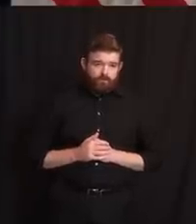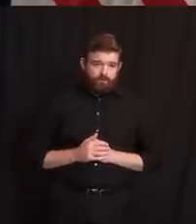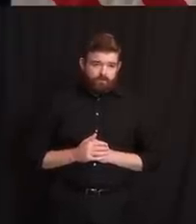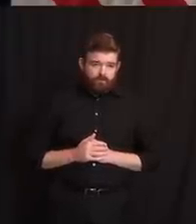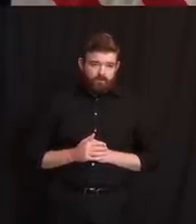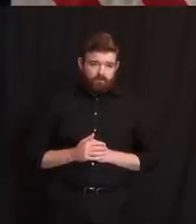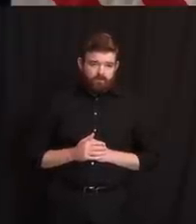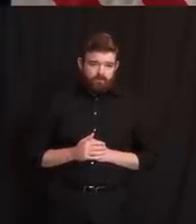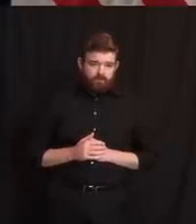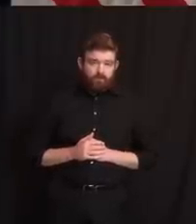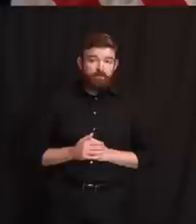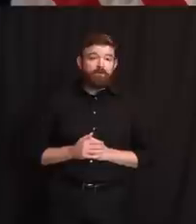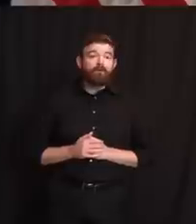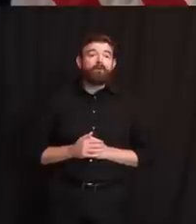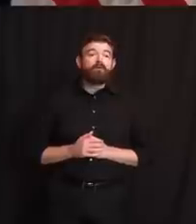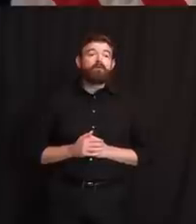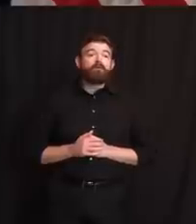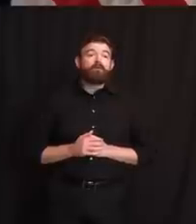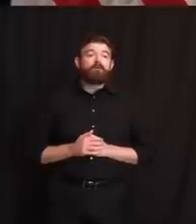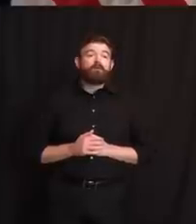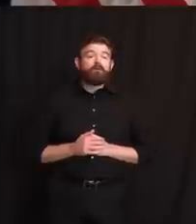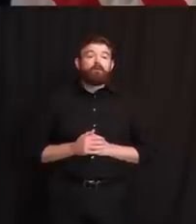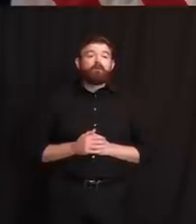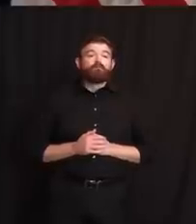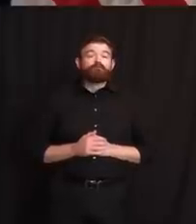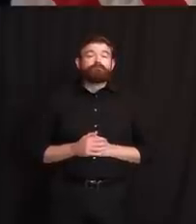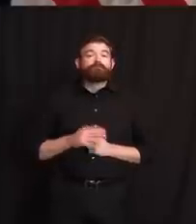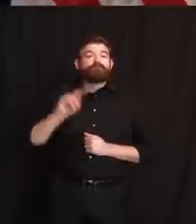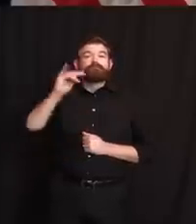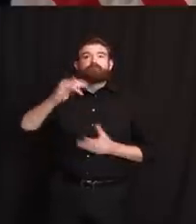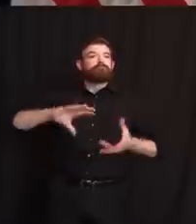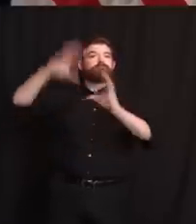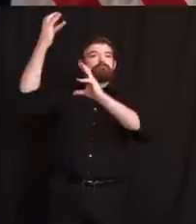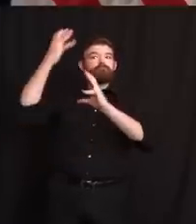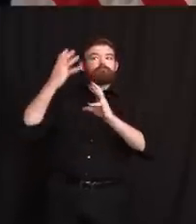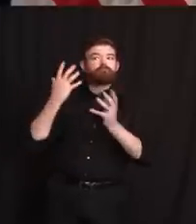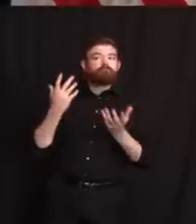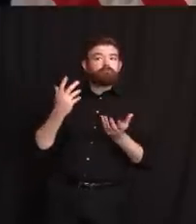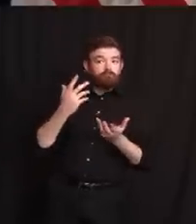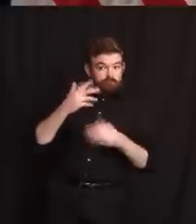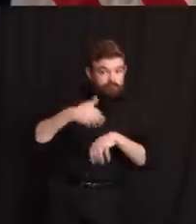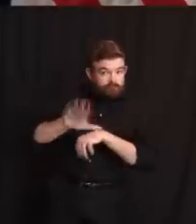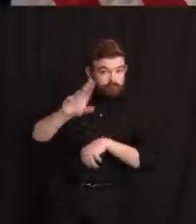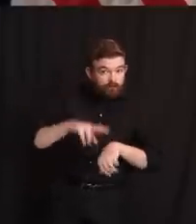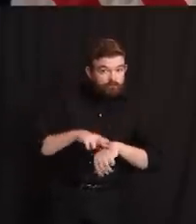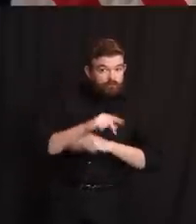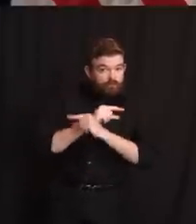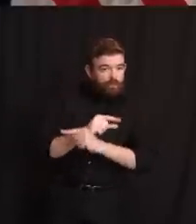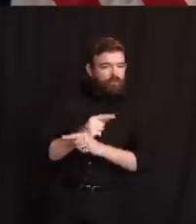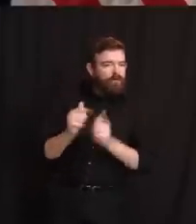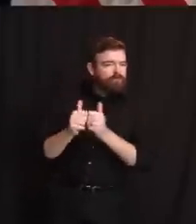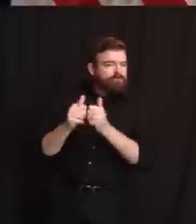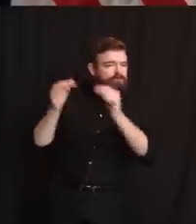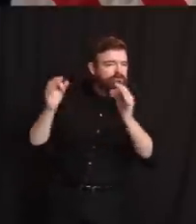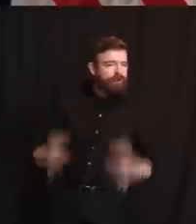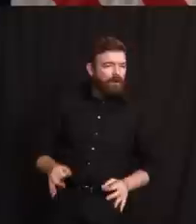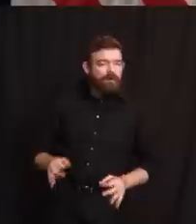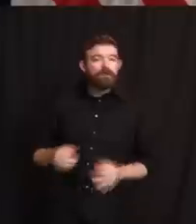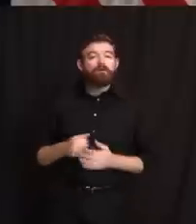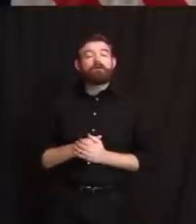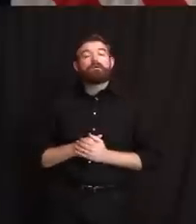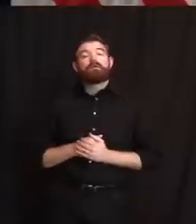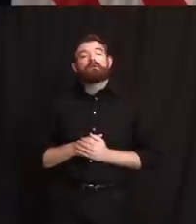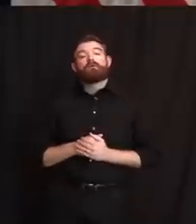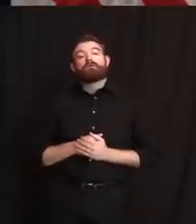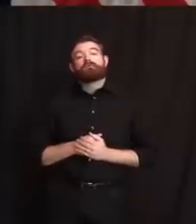And also, if a person missed their assigned time to register for unemployment, what do they have to do to